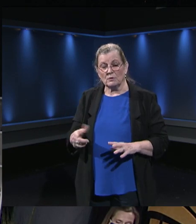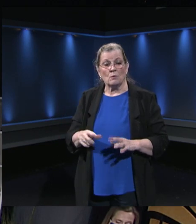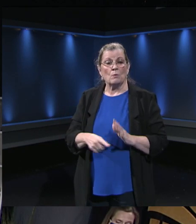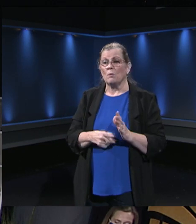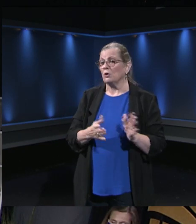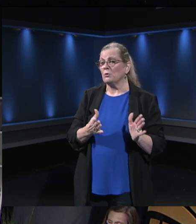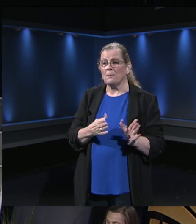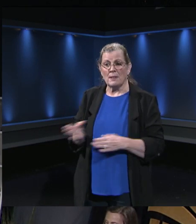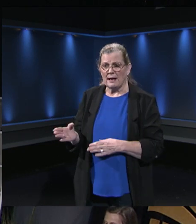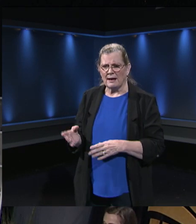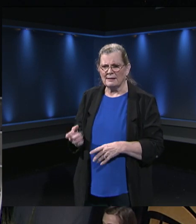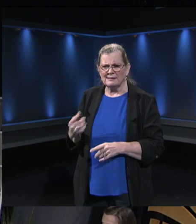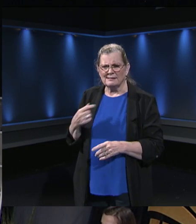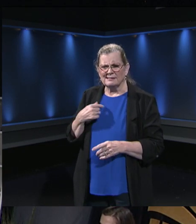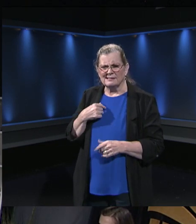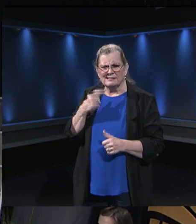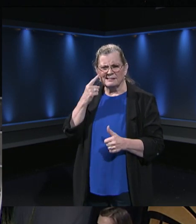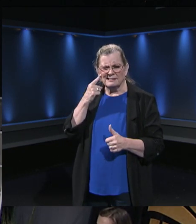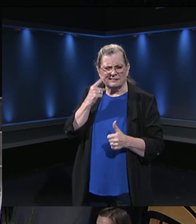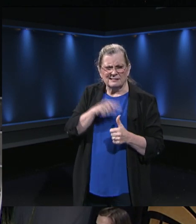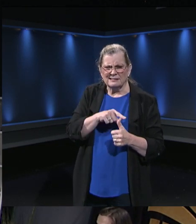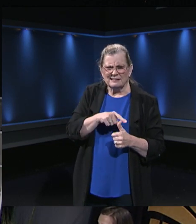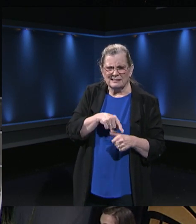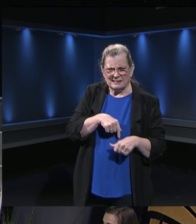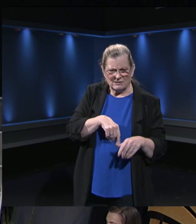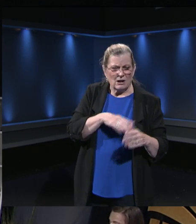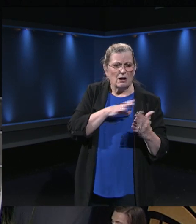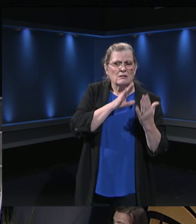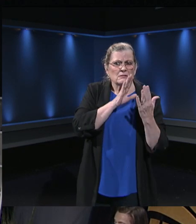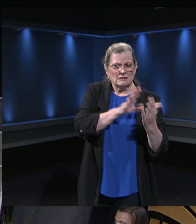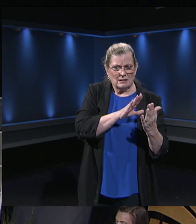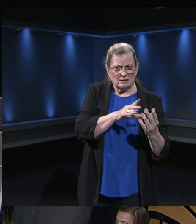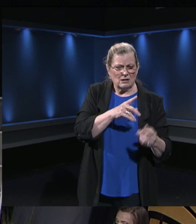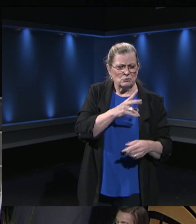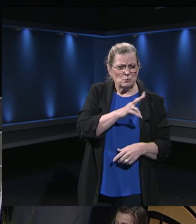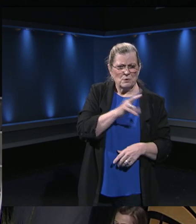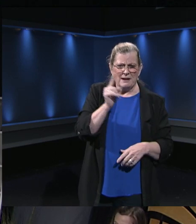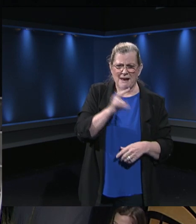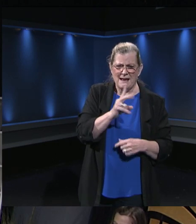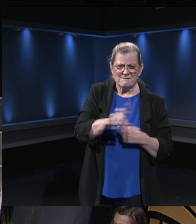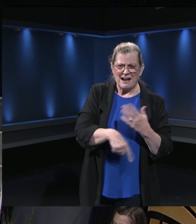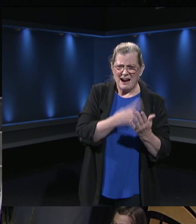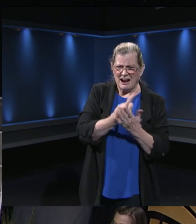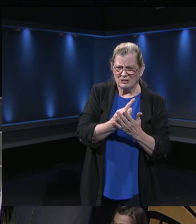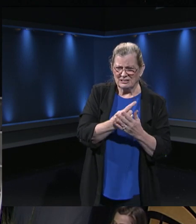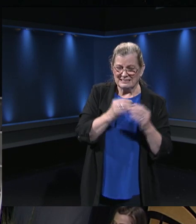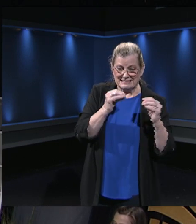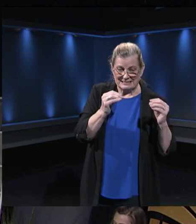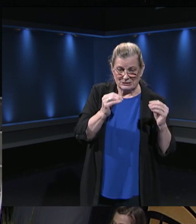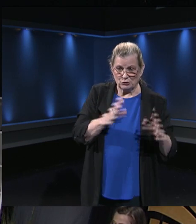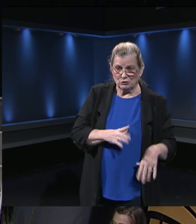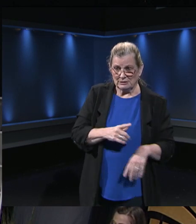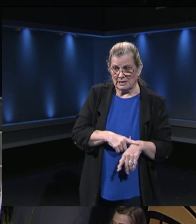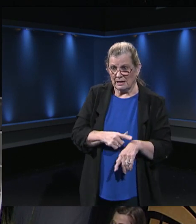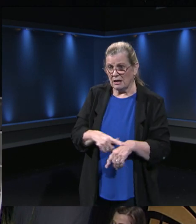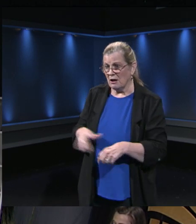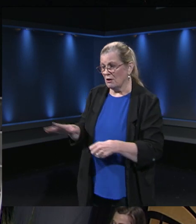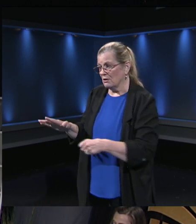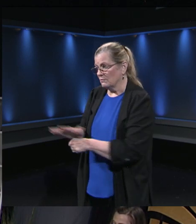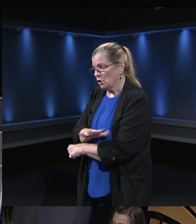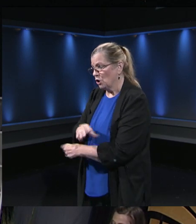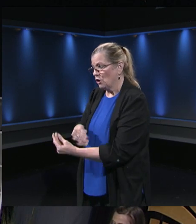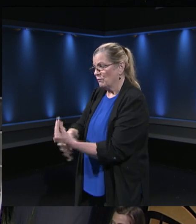get like two and a half hours of teacher time. But right now with this full virtual start, we're going to get almost